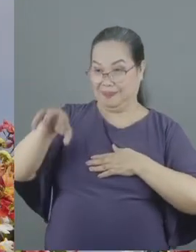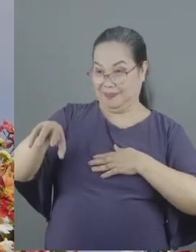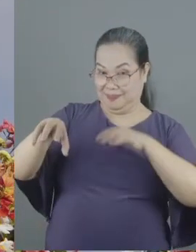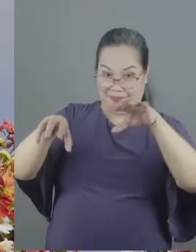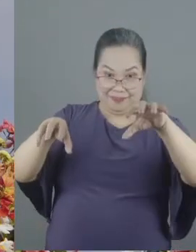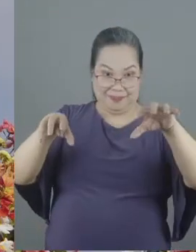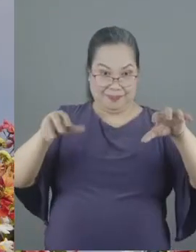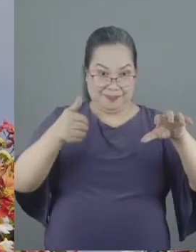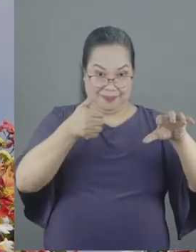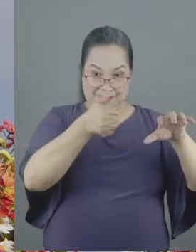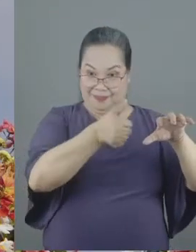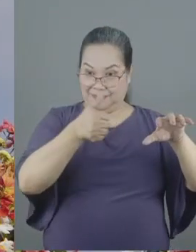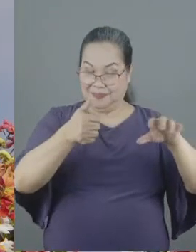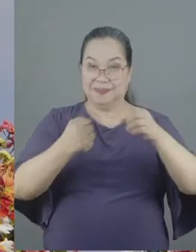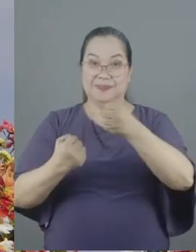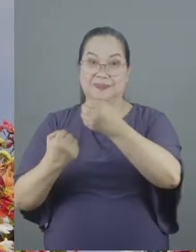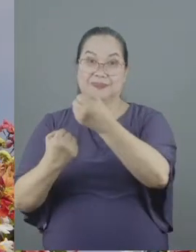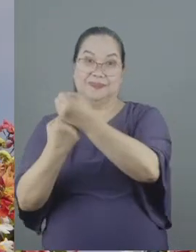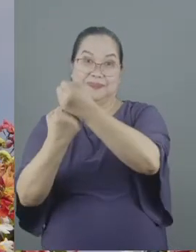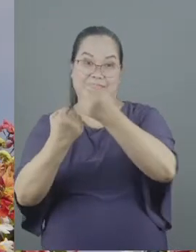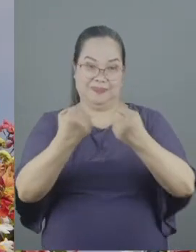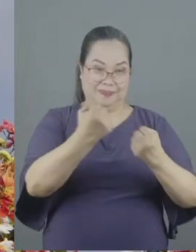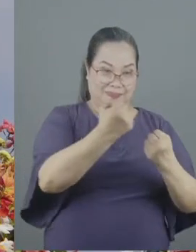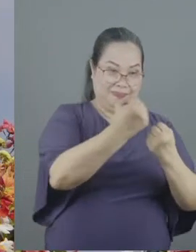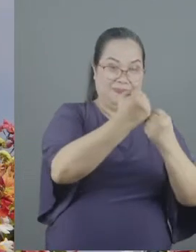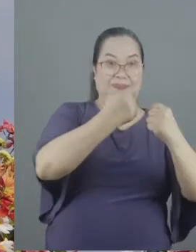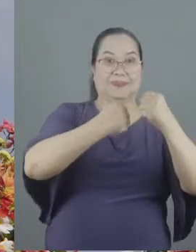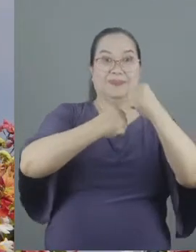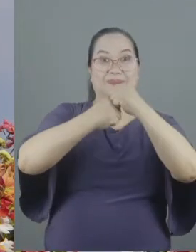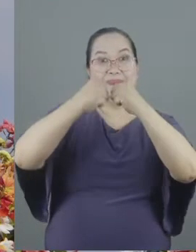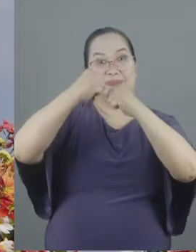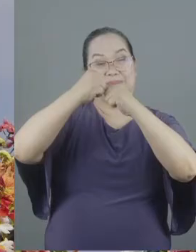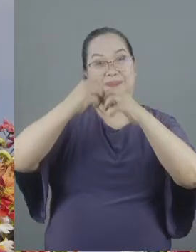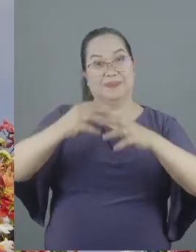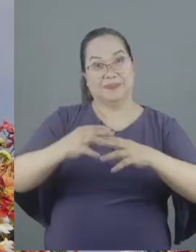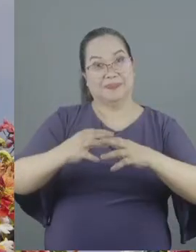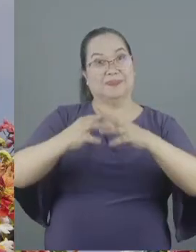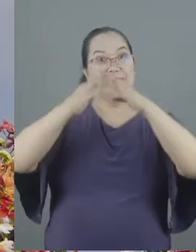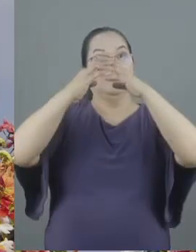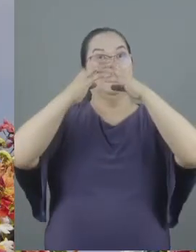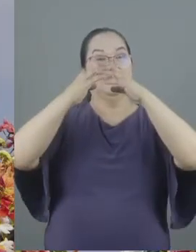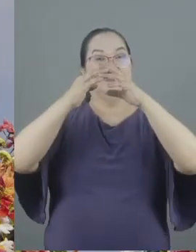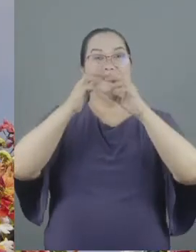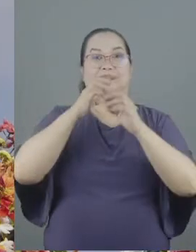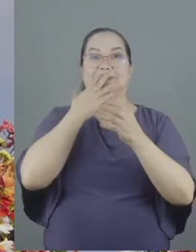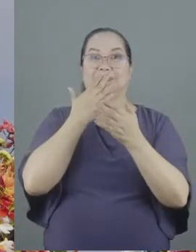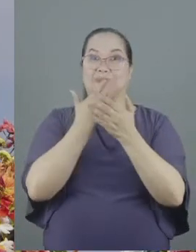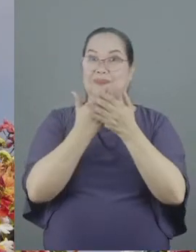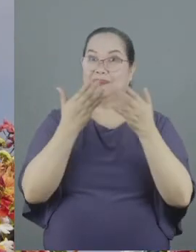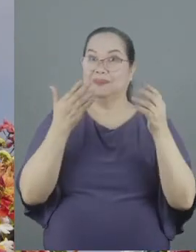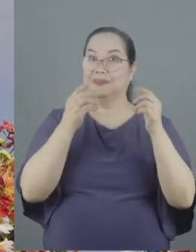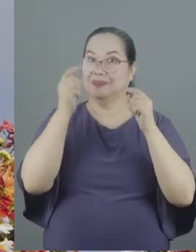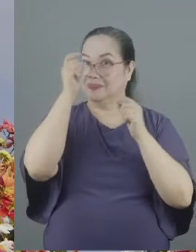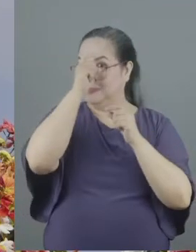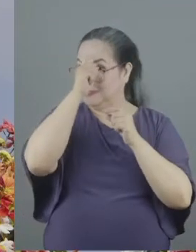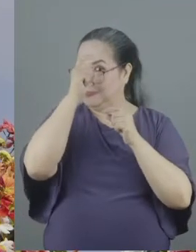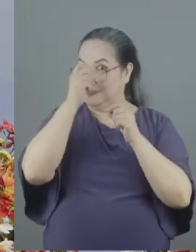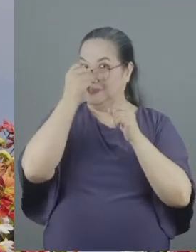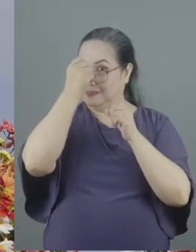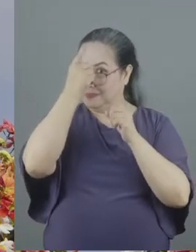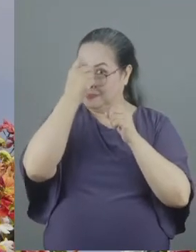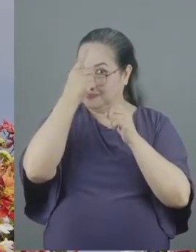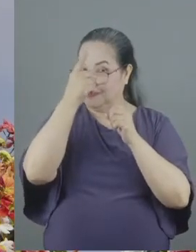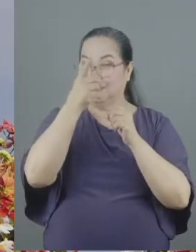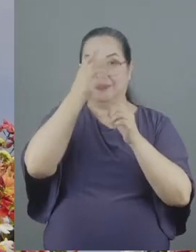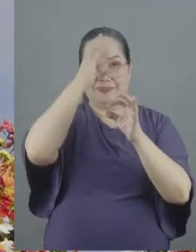to build him up those who have greater understanding of the faith should use that knowledge to